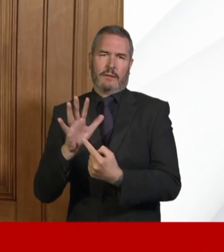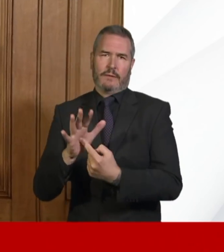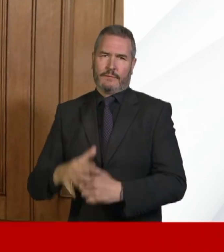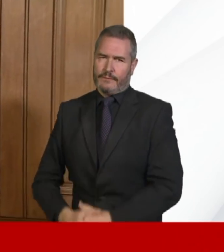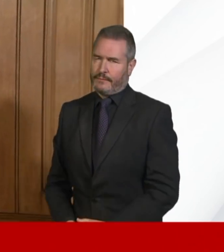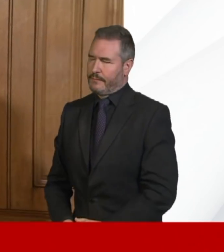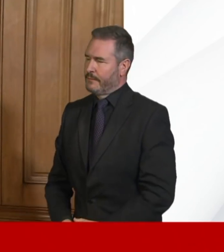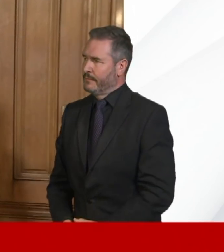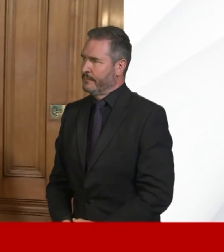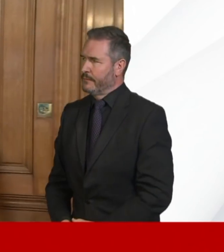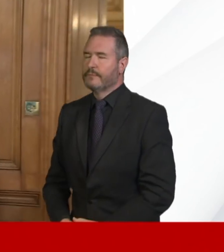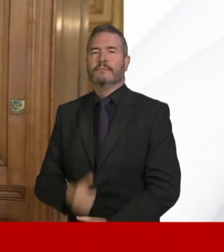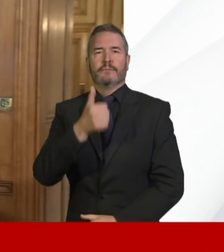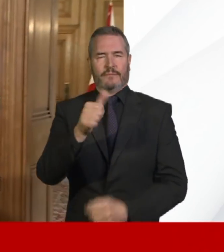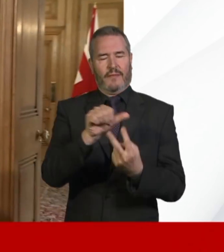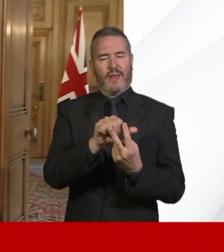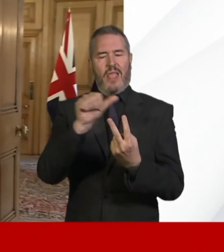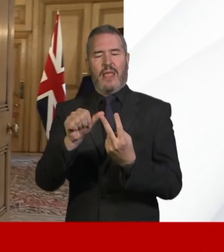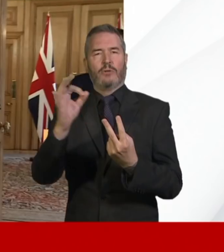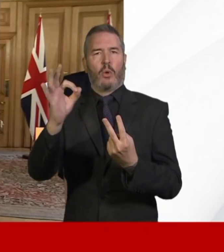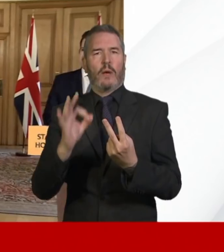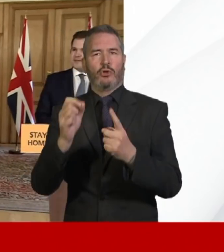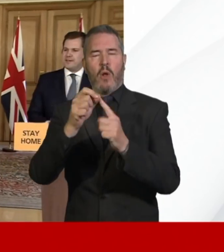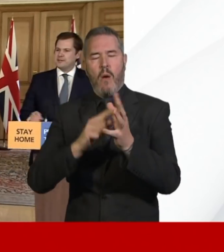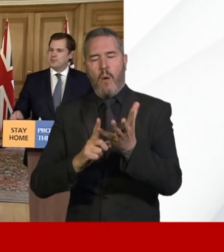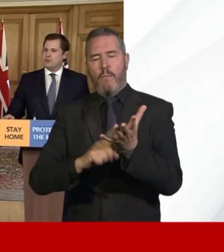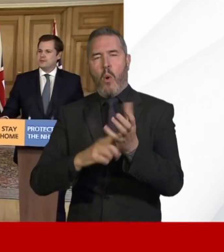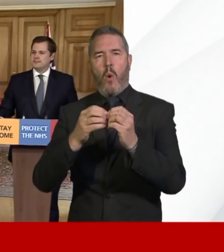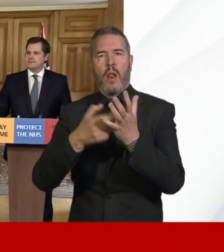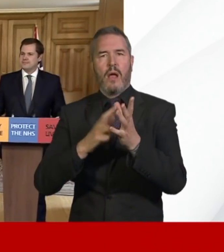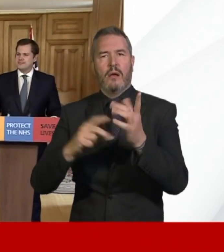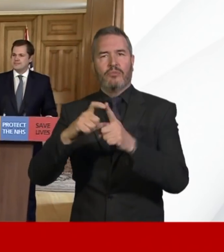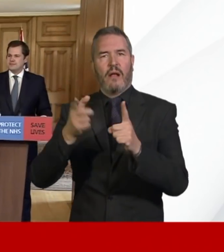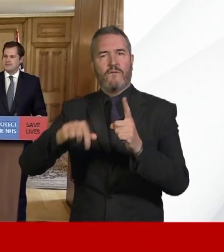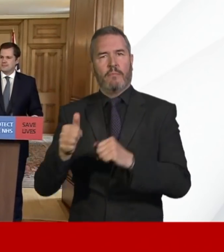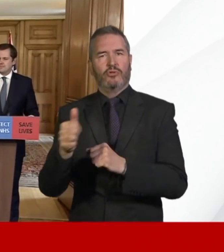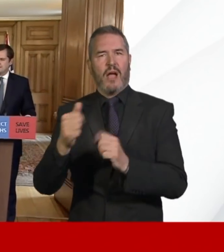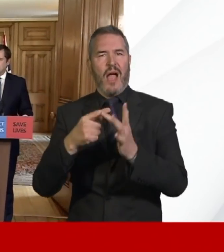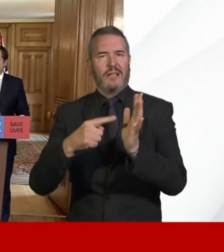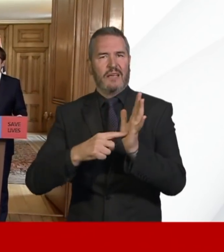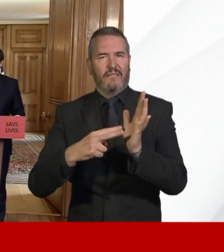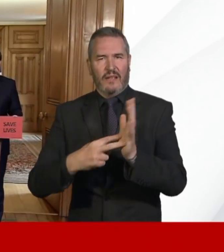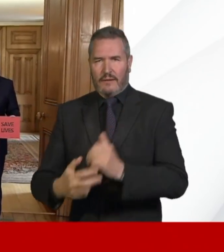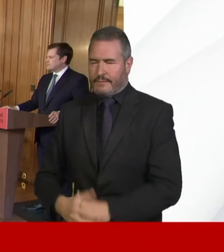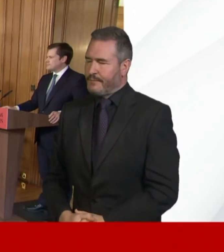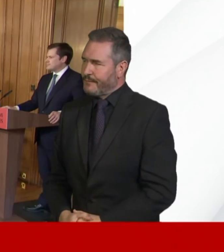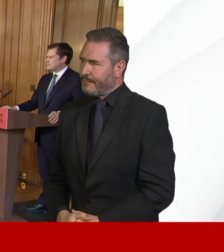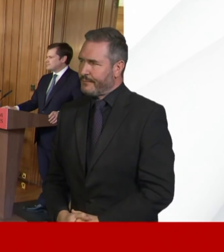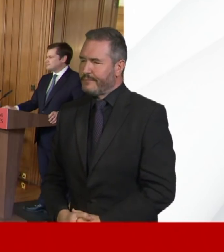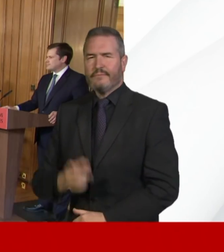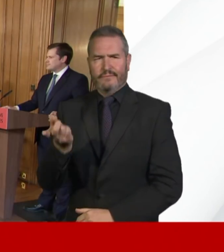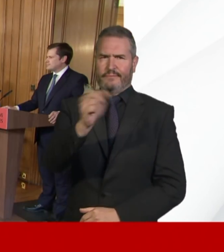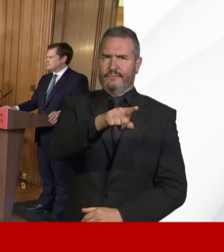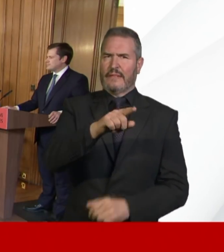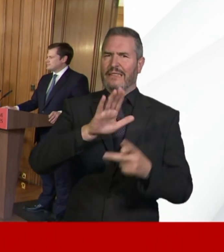that's very clear. I'll take the next question from Paul Brand from ITV. Paul. Yeah, thank you. Firstly, to the deputy chief